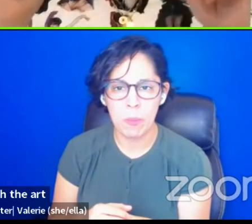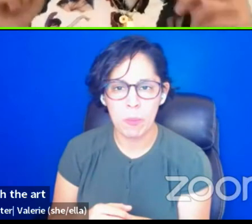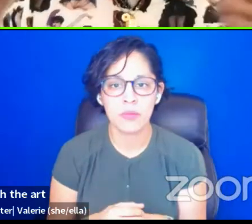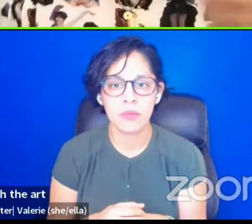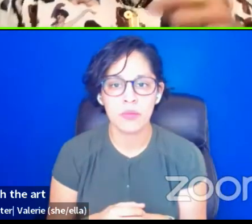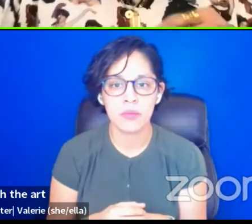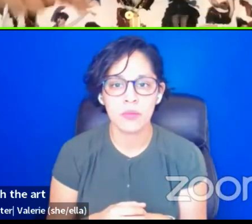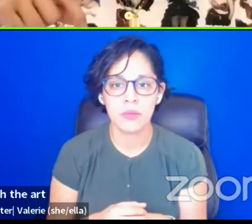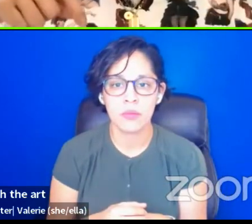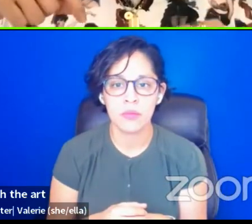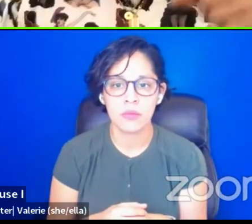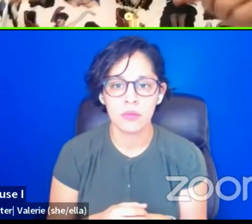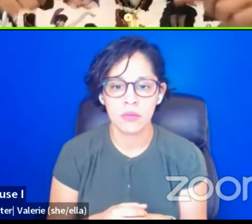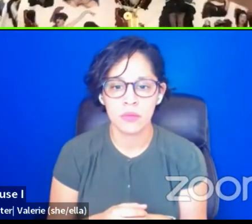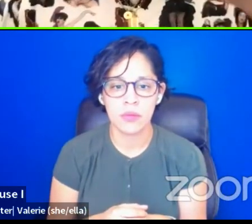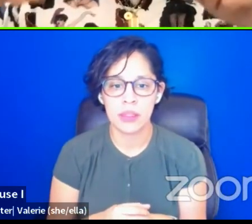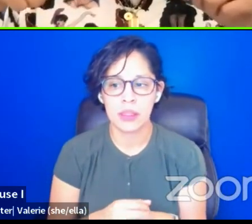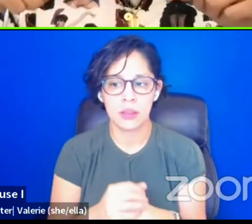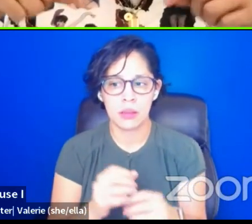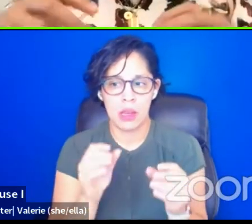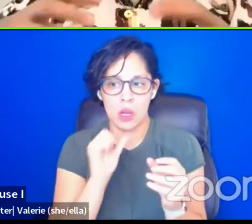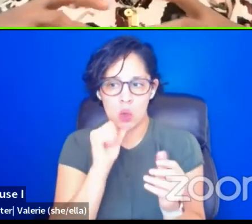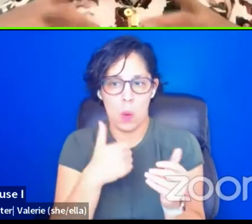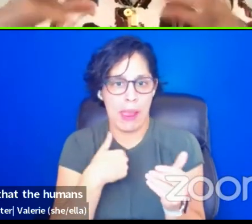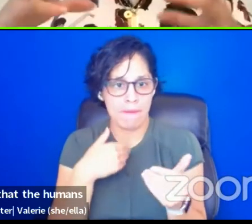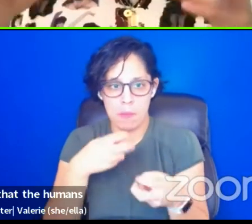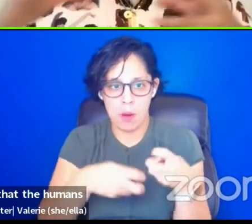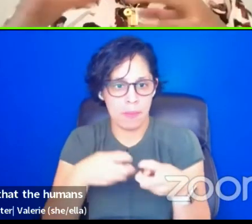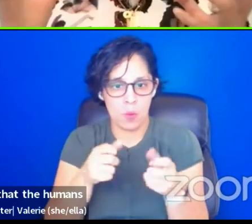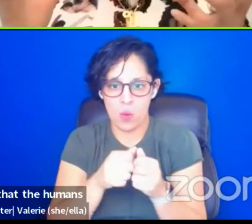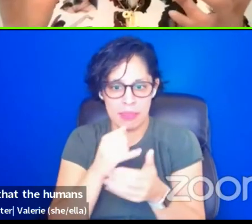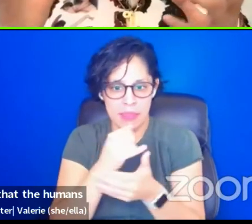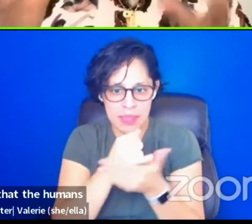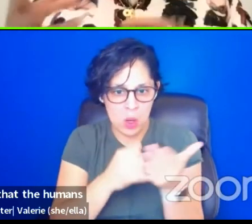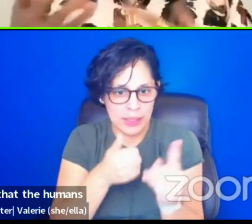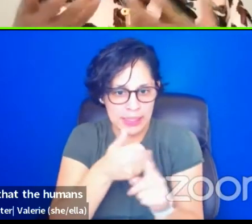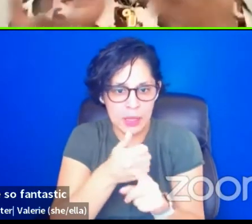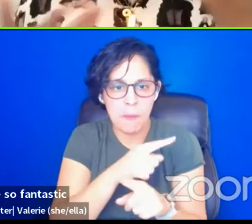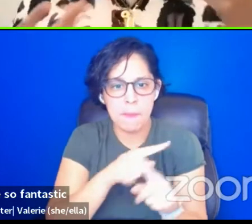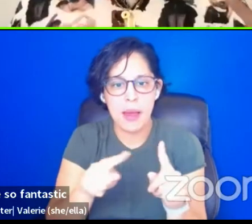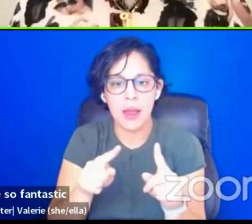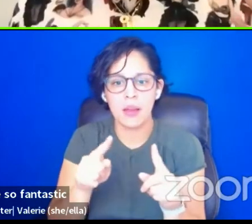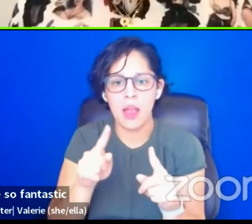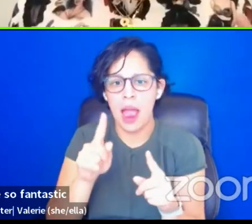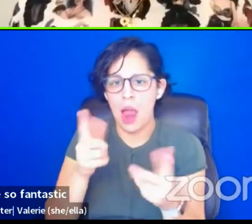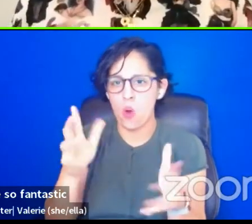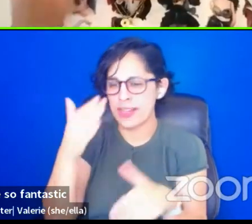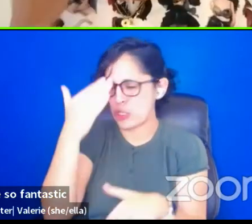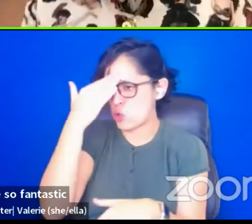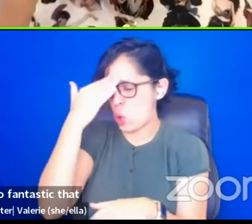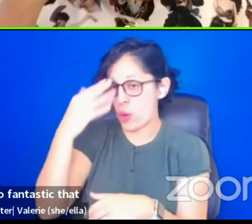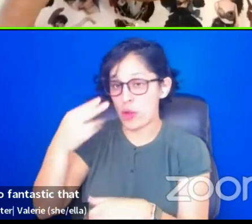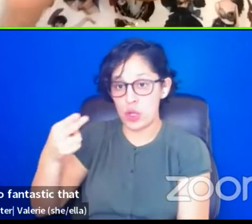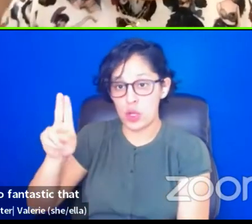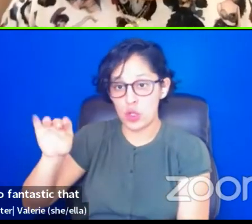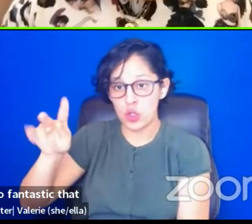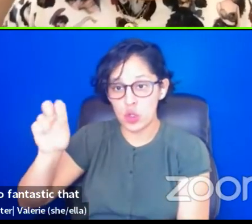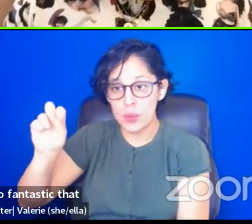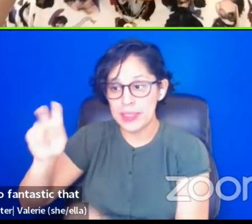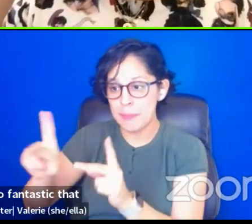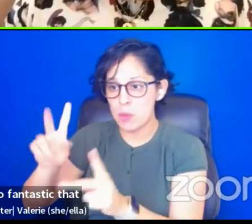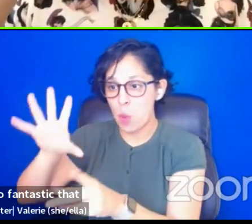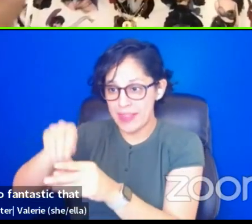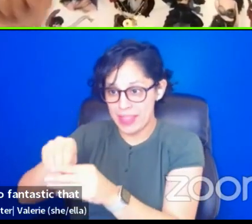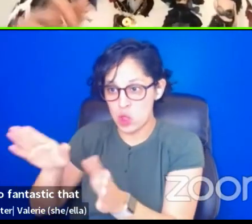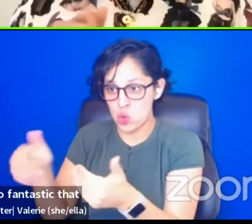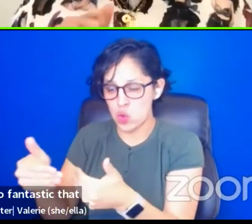I trust that the humans in the building and in the room are so fantastic that only good can come from us. And that's the part of living in the